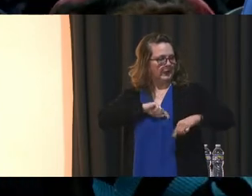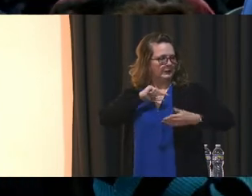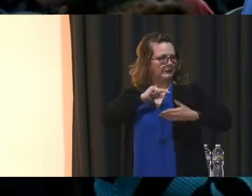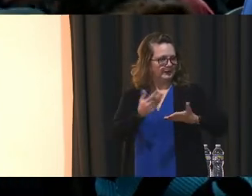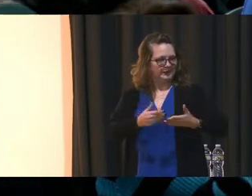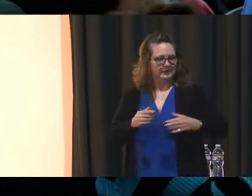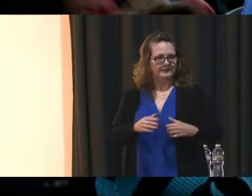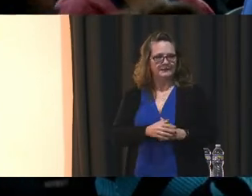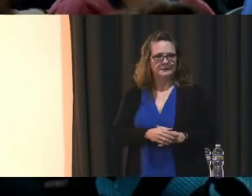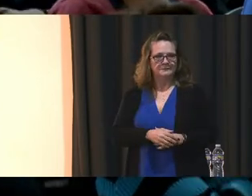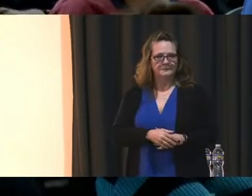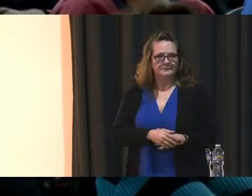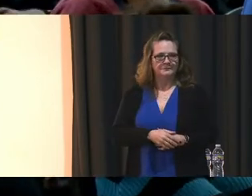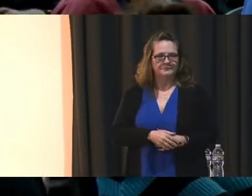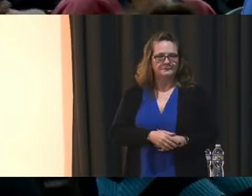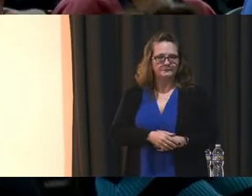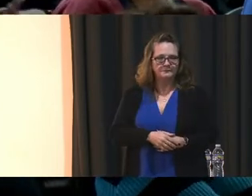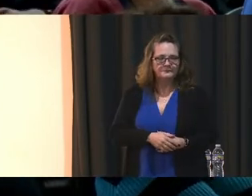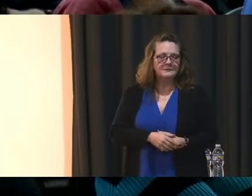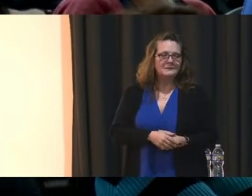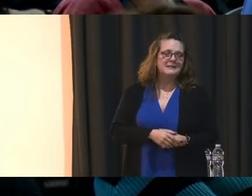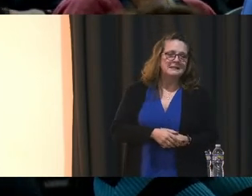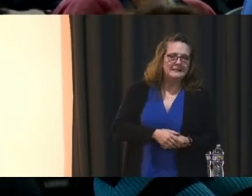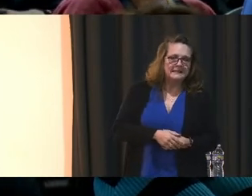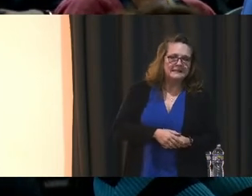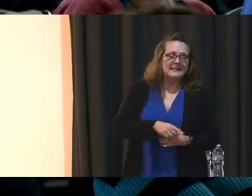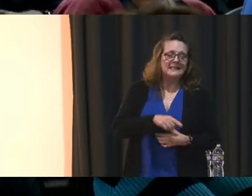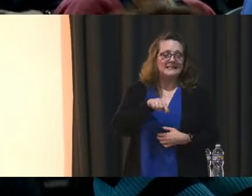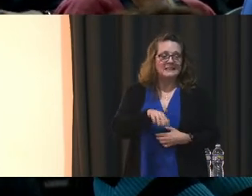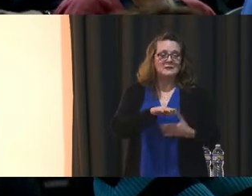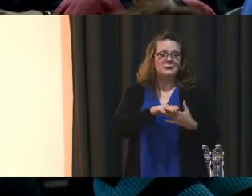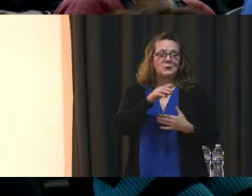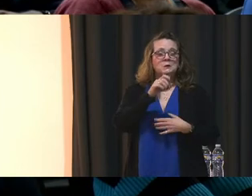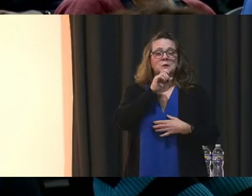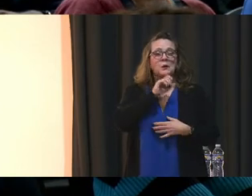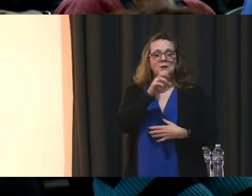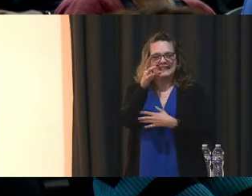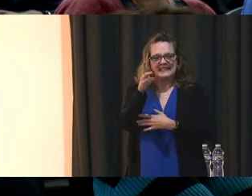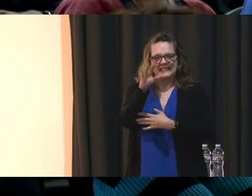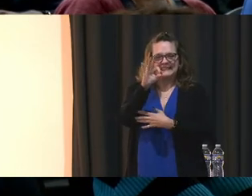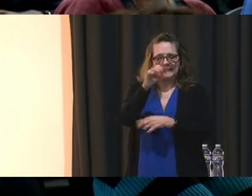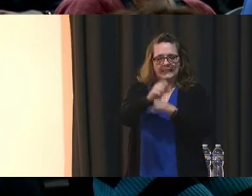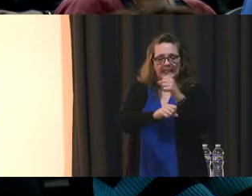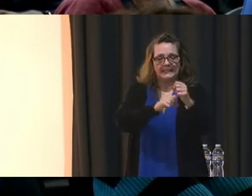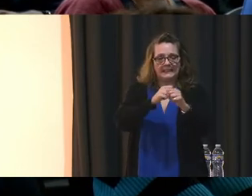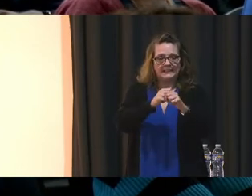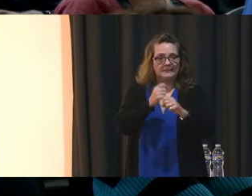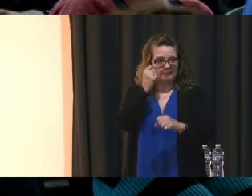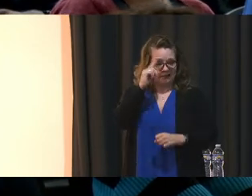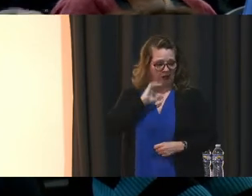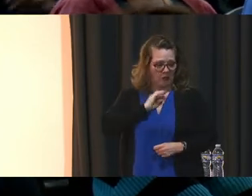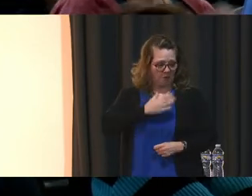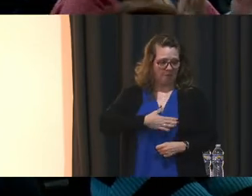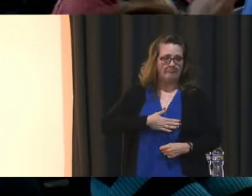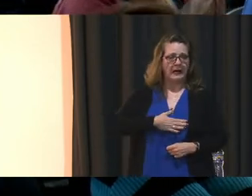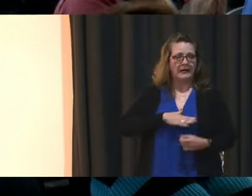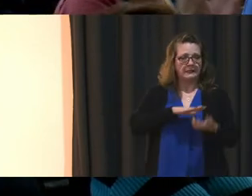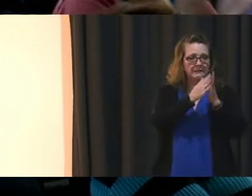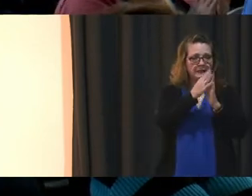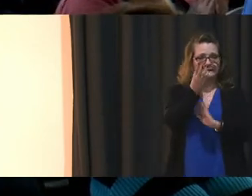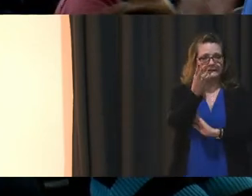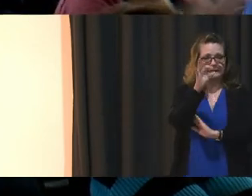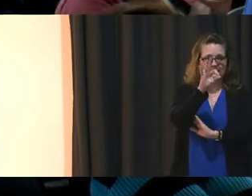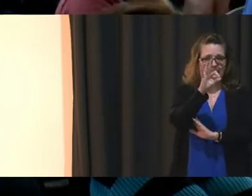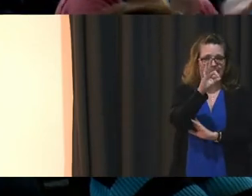is 69 years old. You know, when our bodies hit 69 years, they like need to be